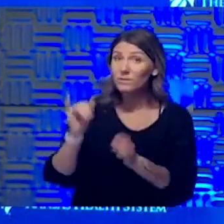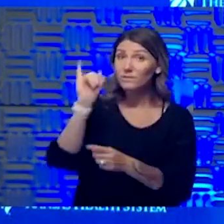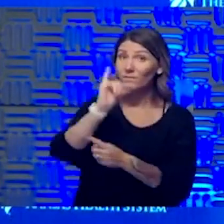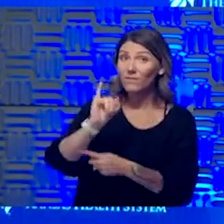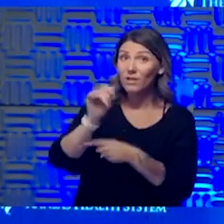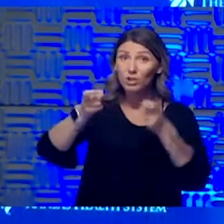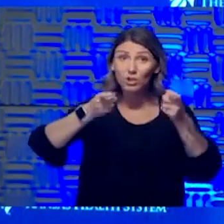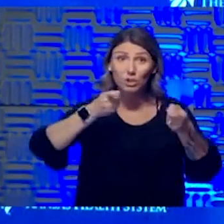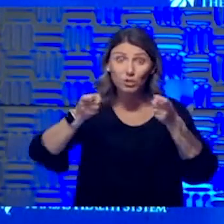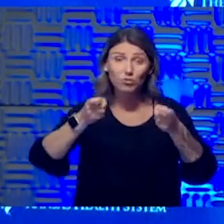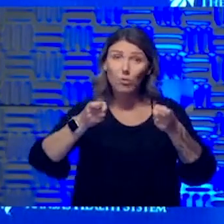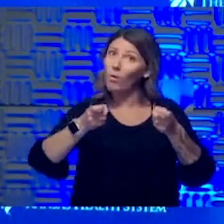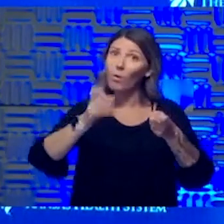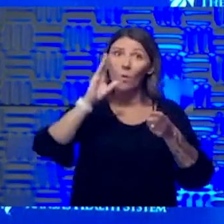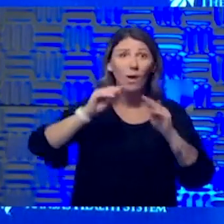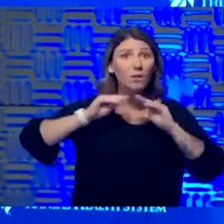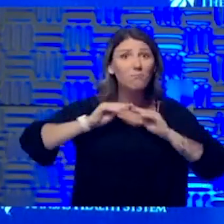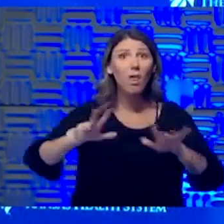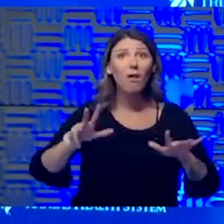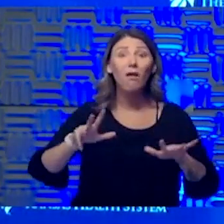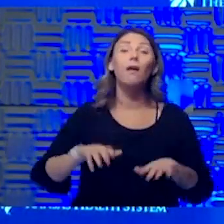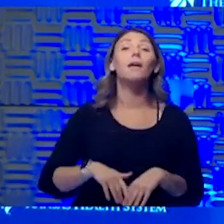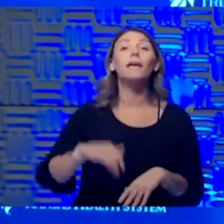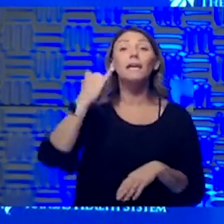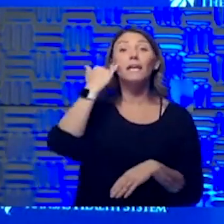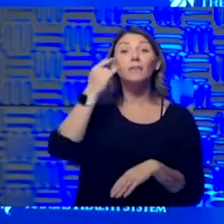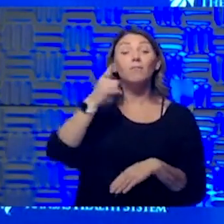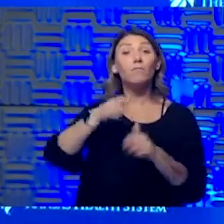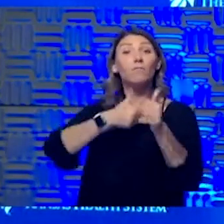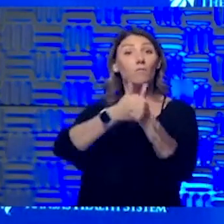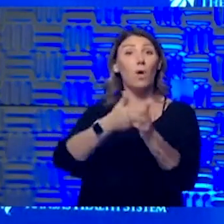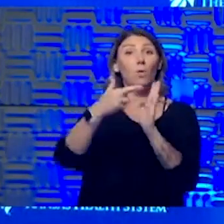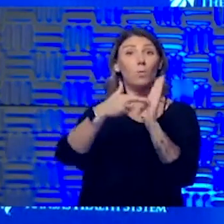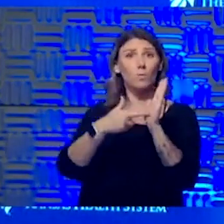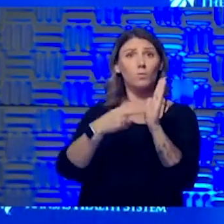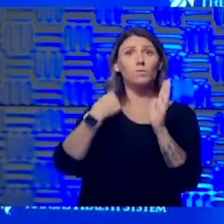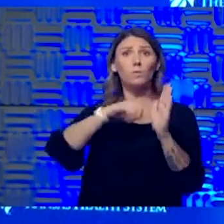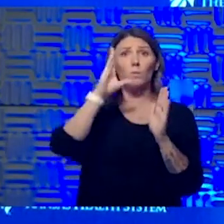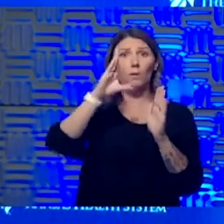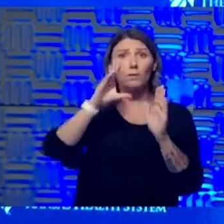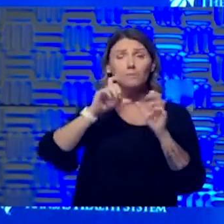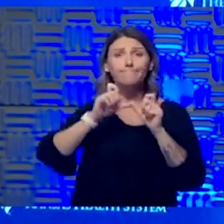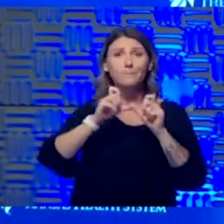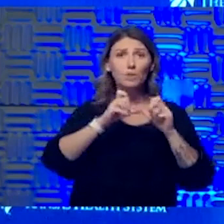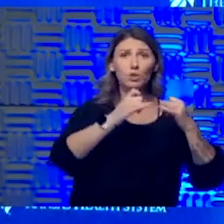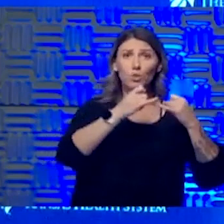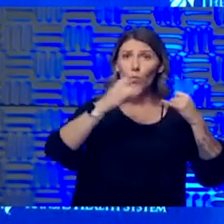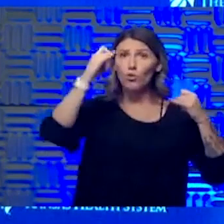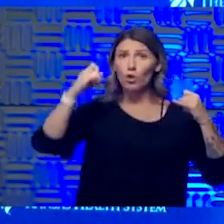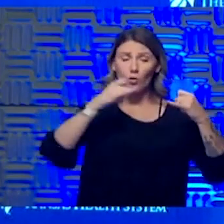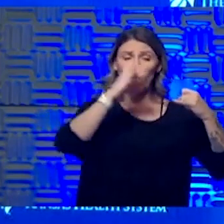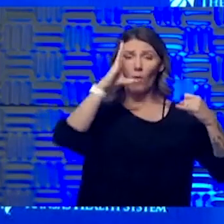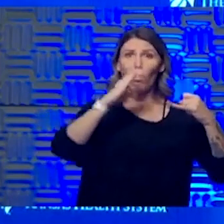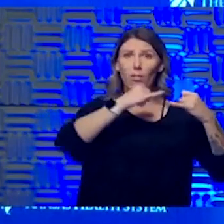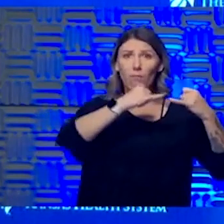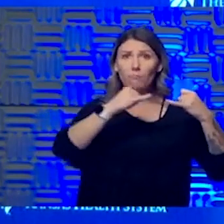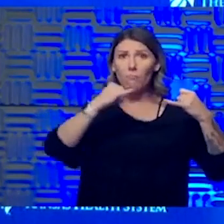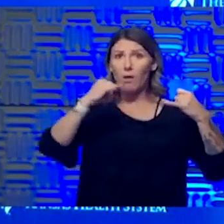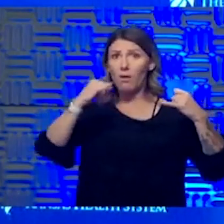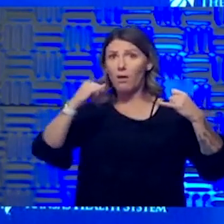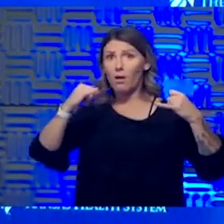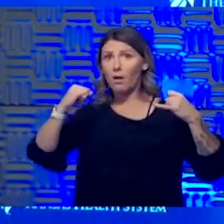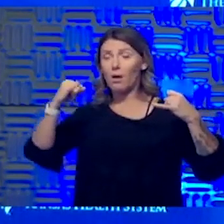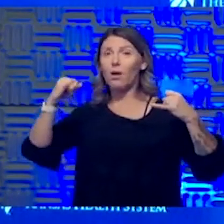If you follow the rules, our chances are going to be really good that we'll keep bending the curve. If we don't follow the rules, then